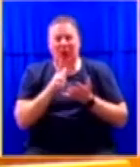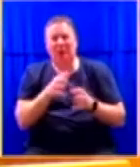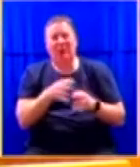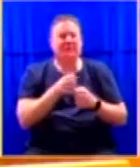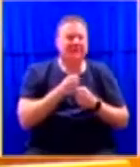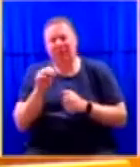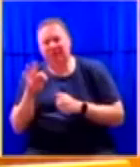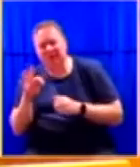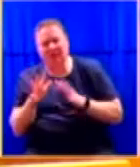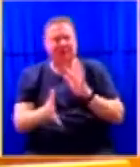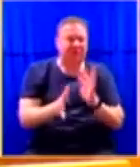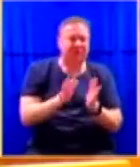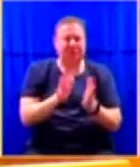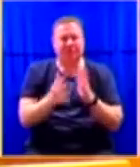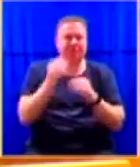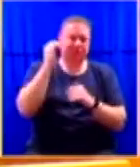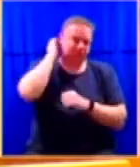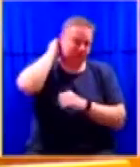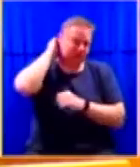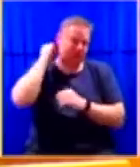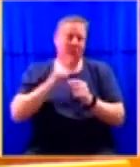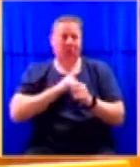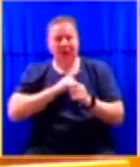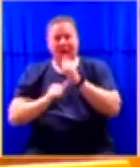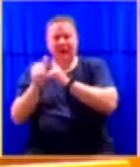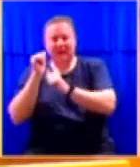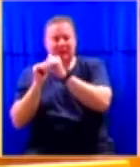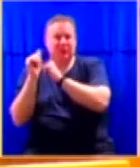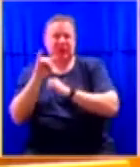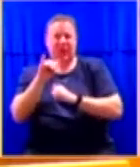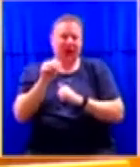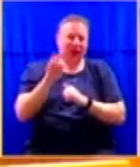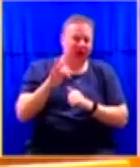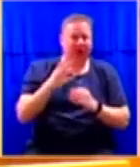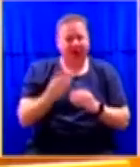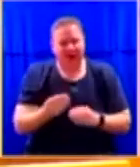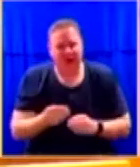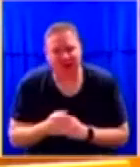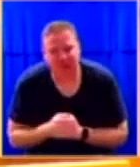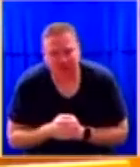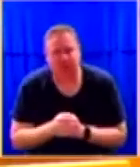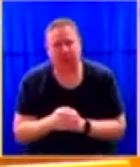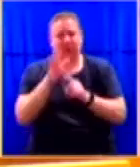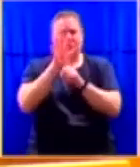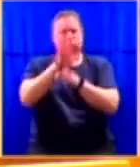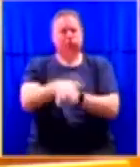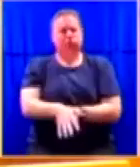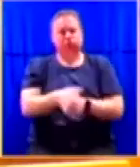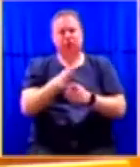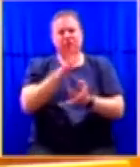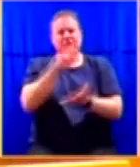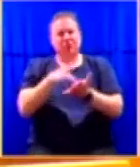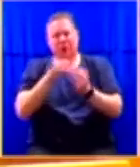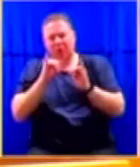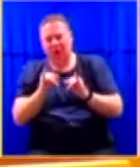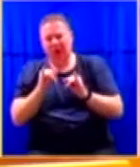IMF because of the history that the IMF has had in imposing adverse conditions on many